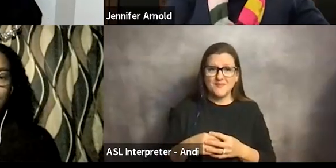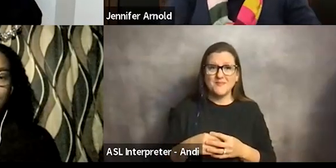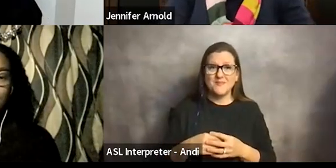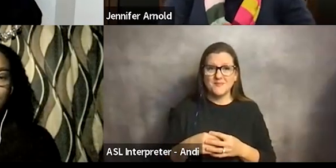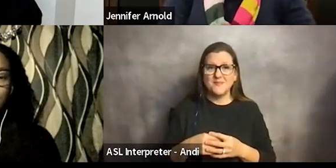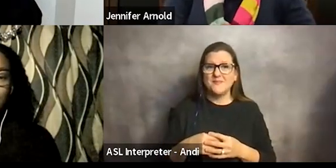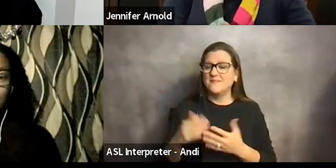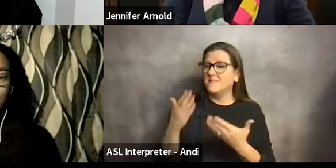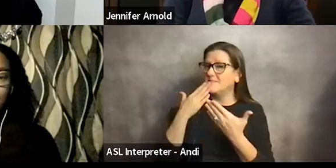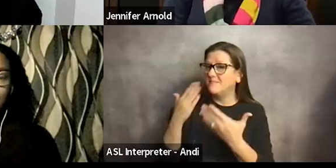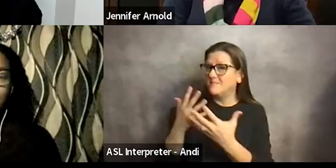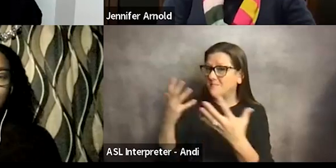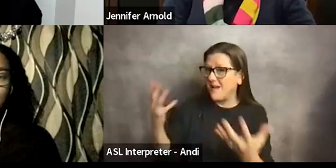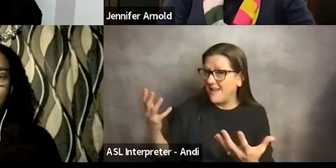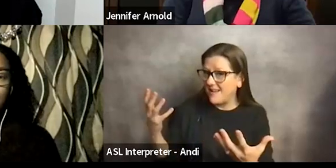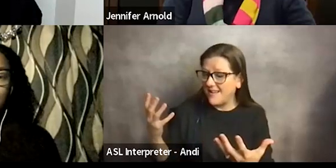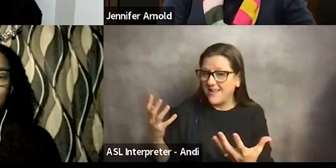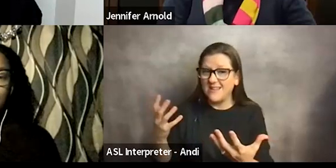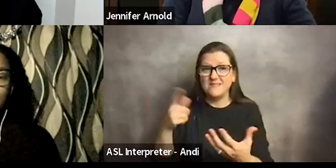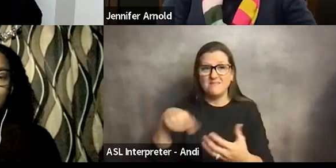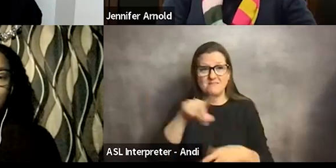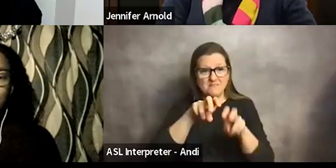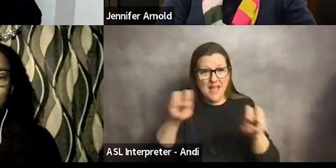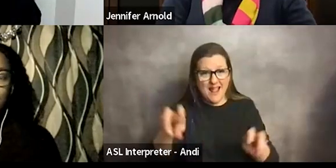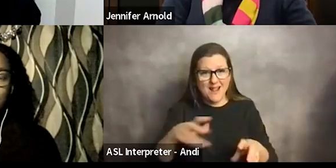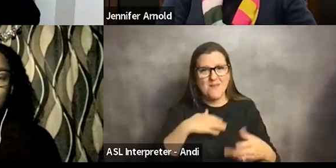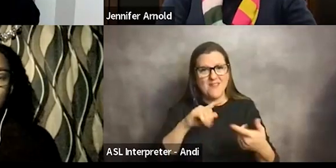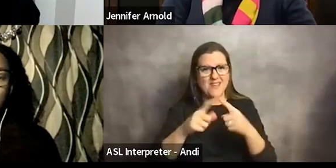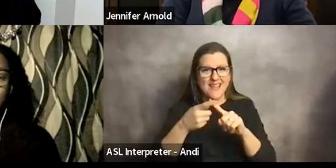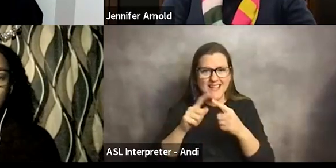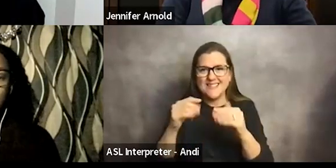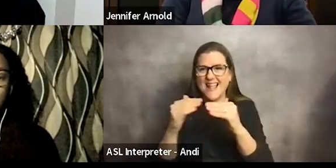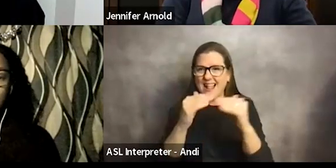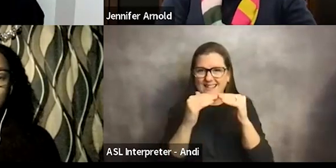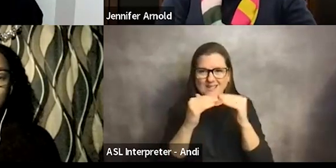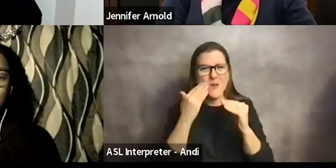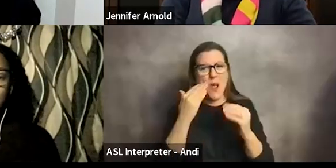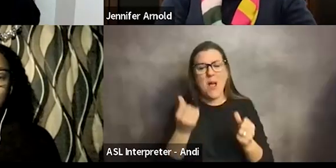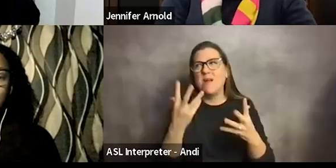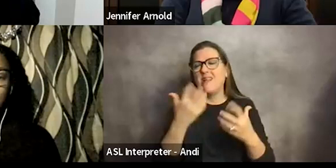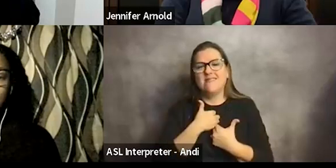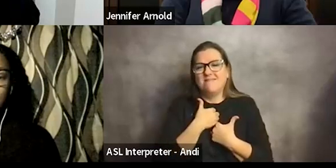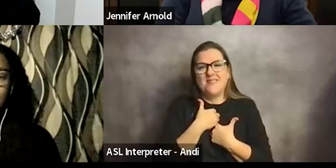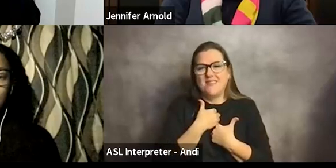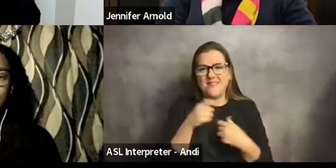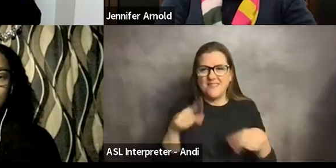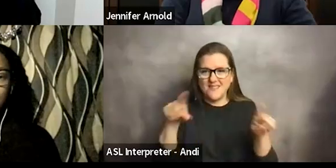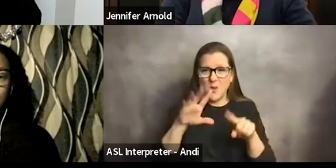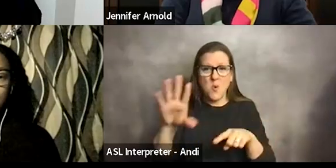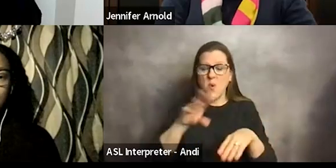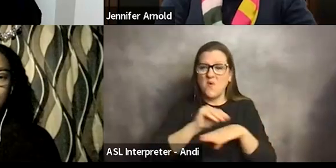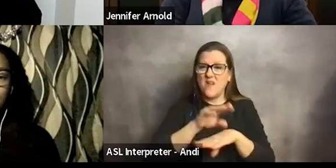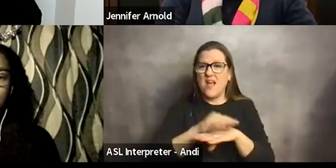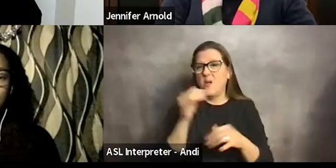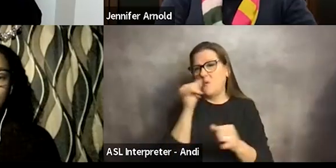Thank you so much to the panels, my friends, my colleagues, you know how much I adore you. Your advice was